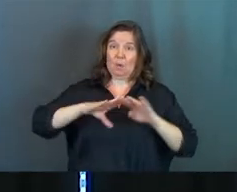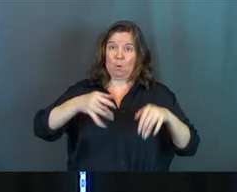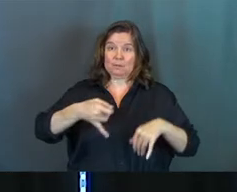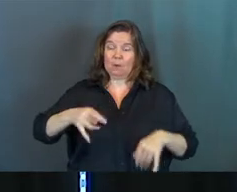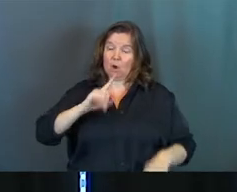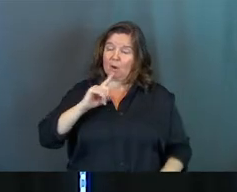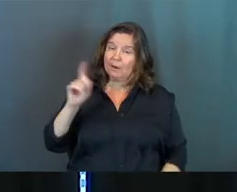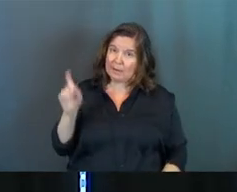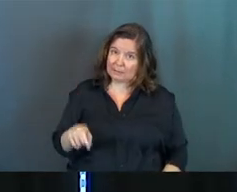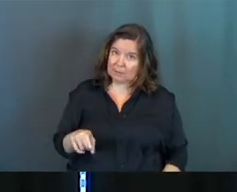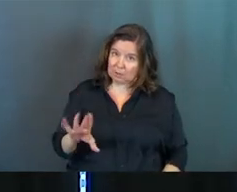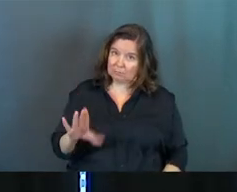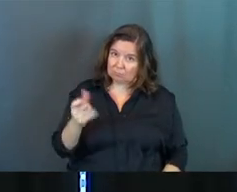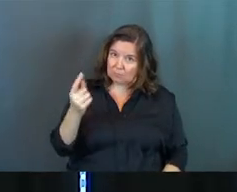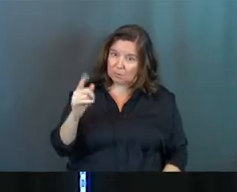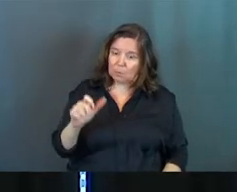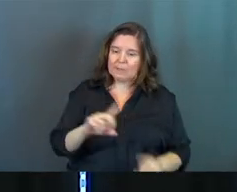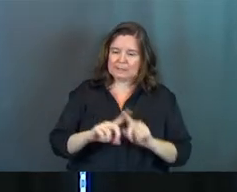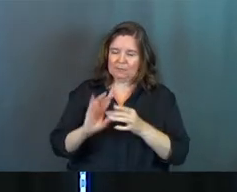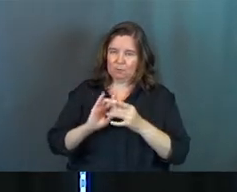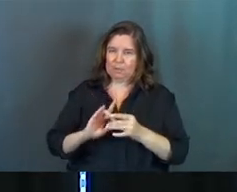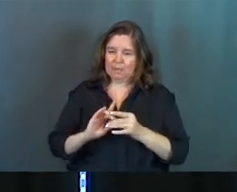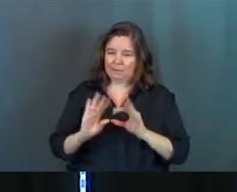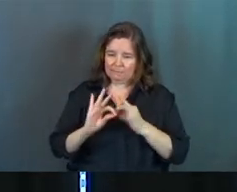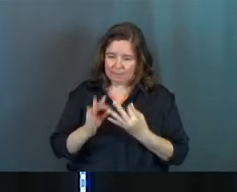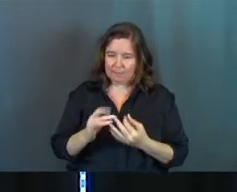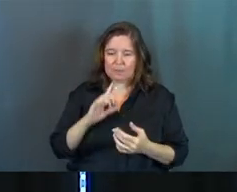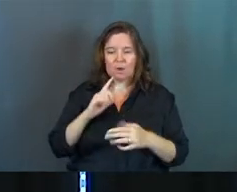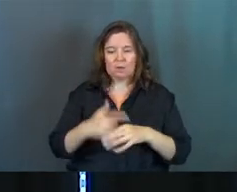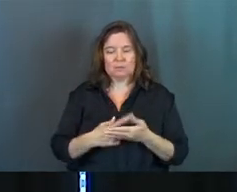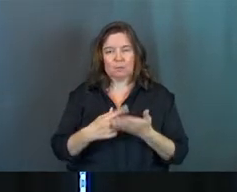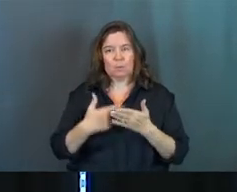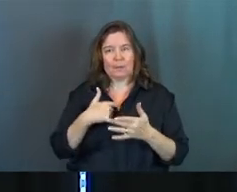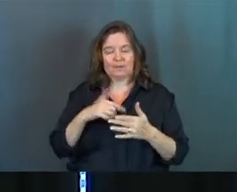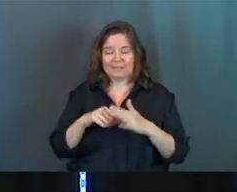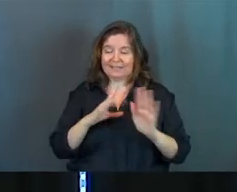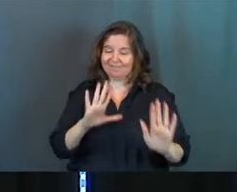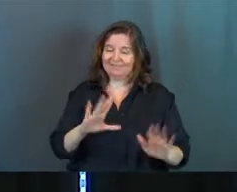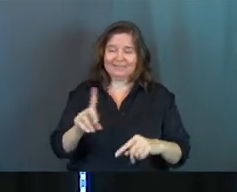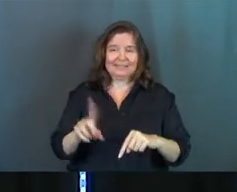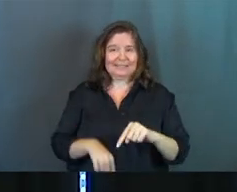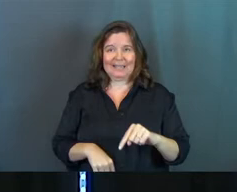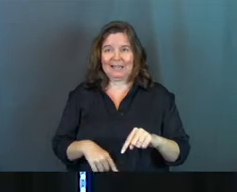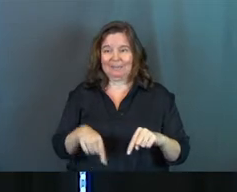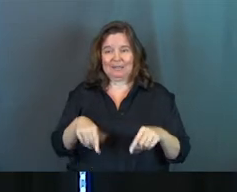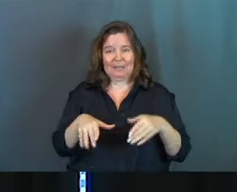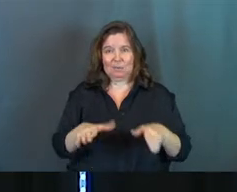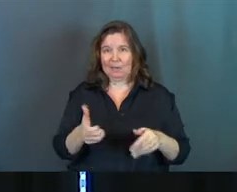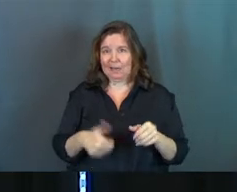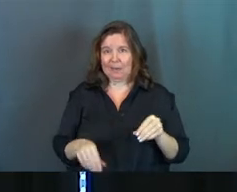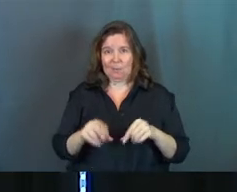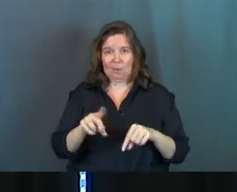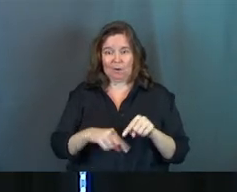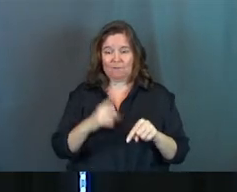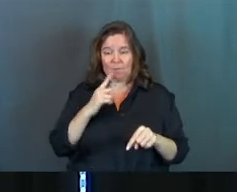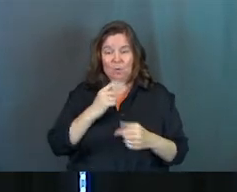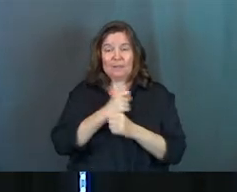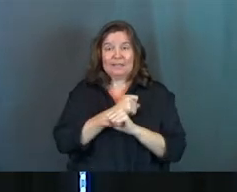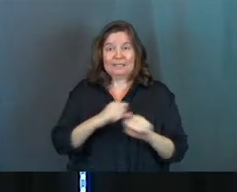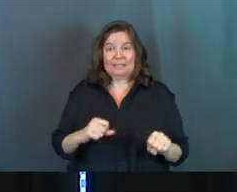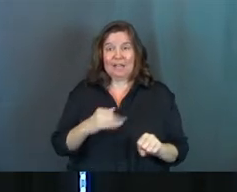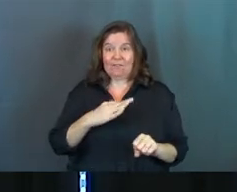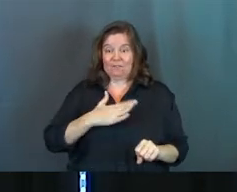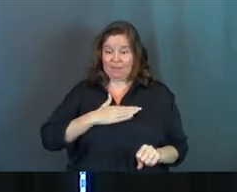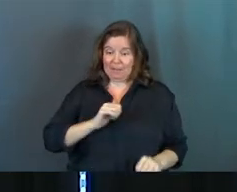necessary, right? With, with different relationships and family members, there's times when we got to come in and go, this just can't be this way anymore for the safety